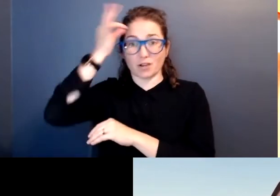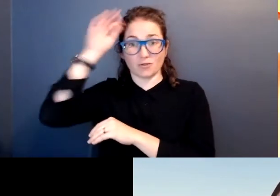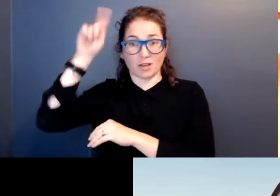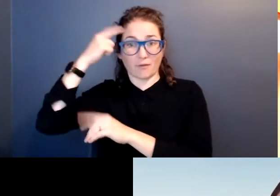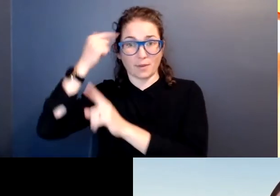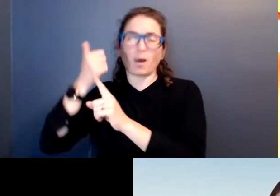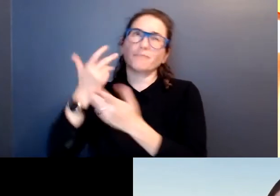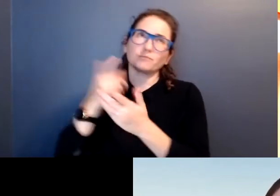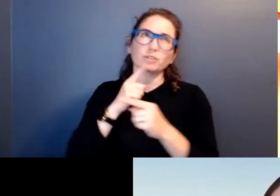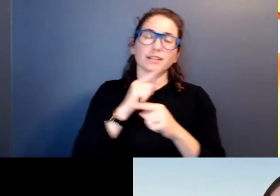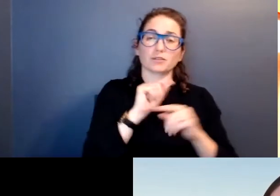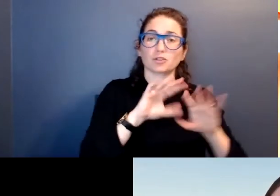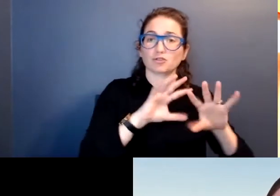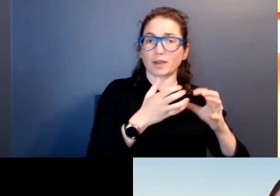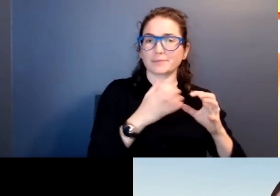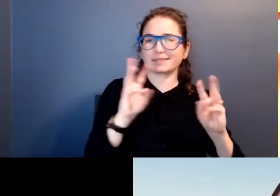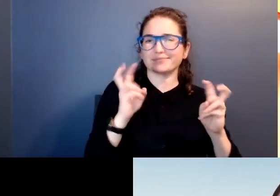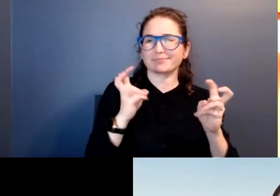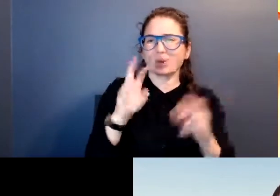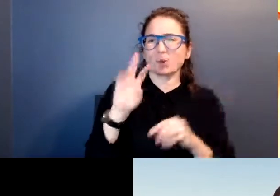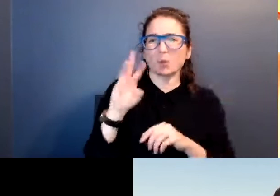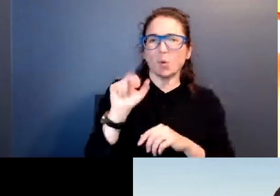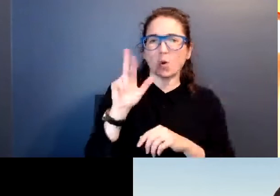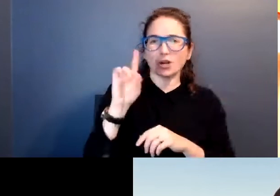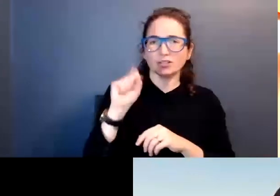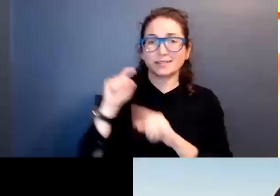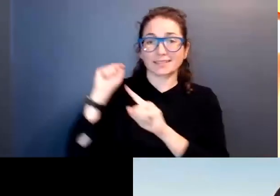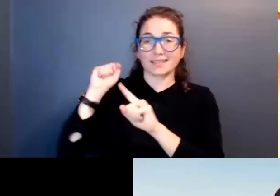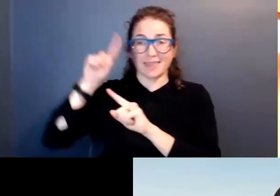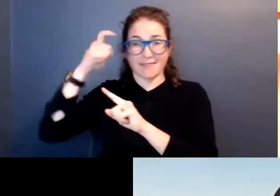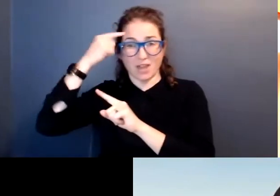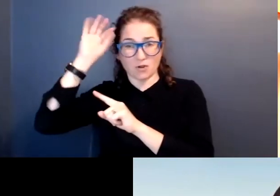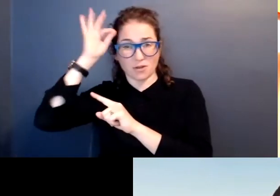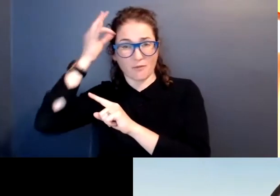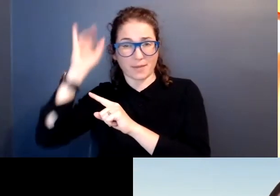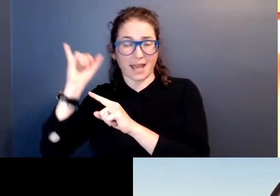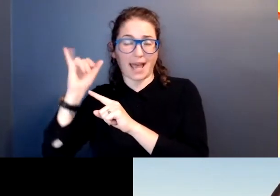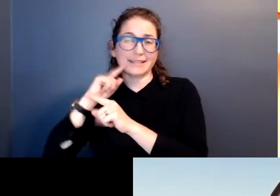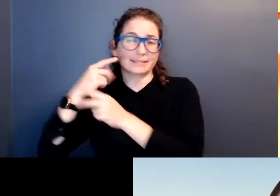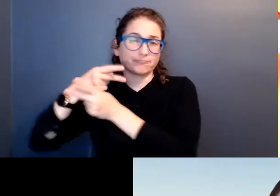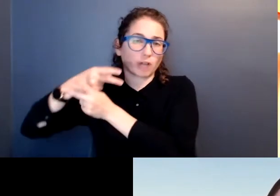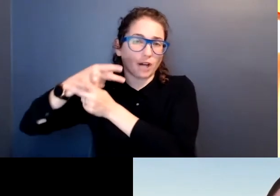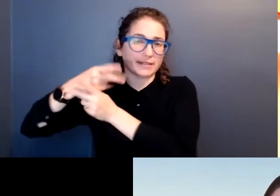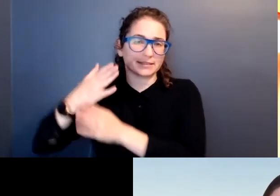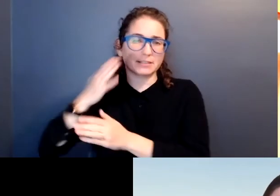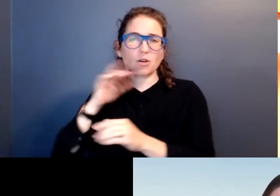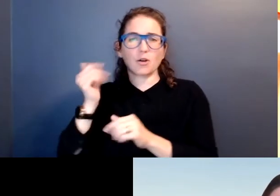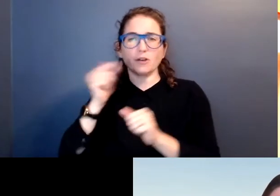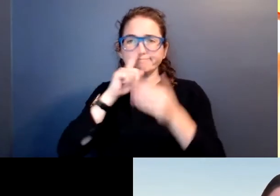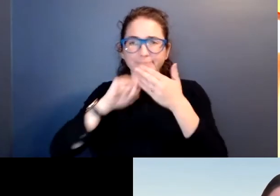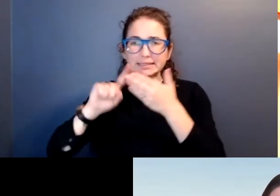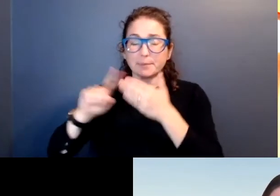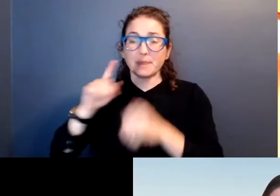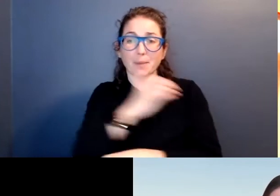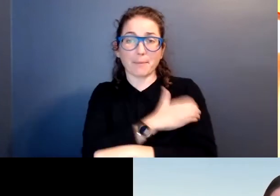or the tribes as wards and the federal government as guardians, and examining the power of tribes to own land